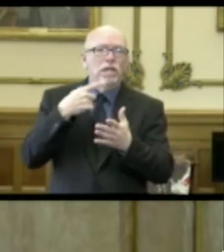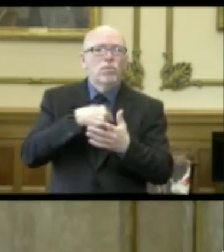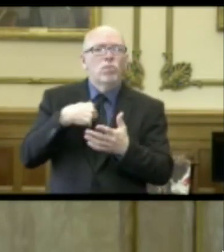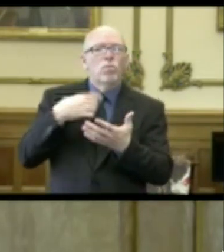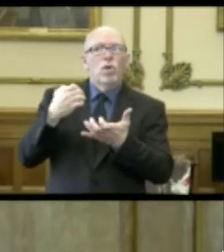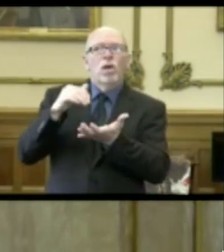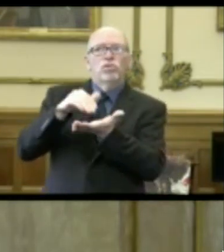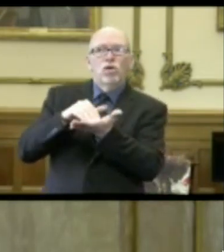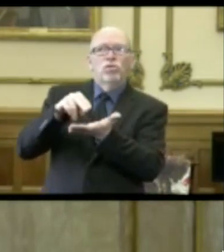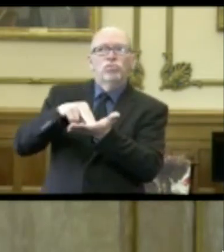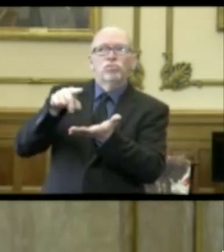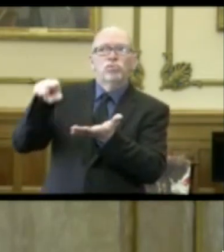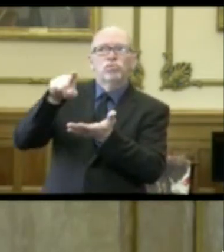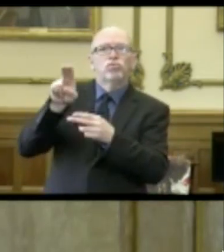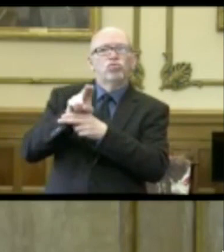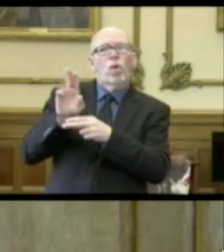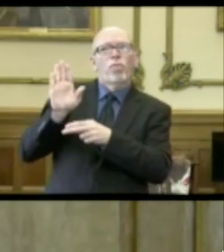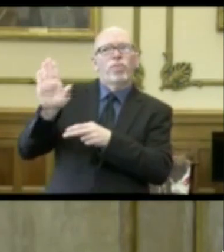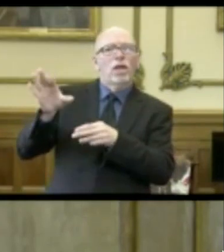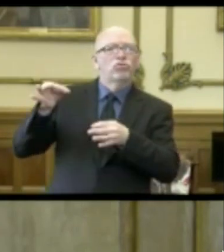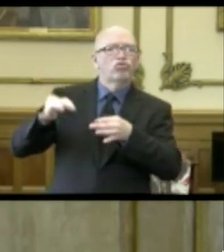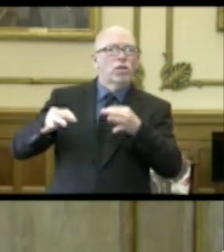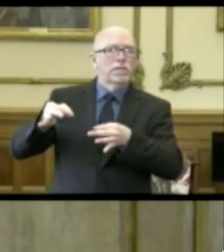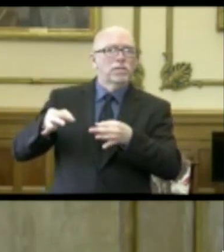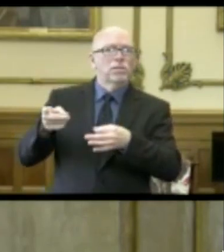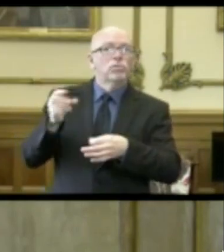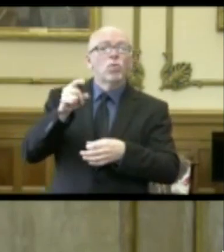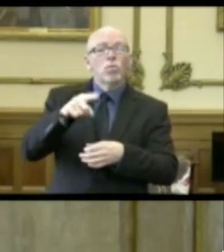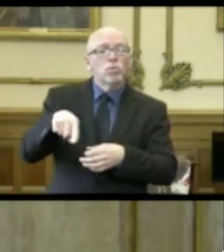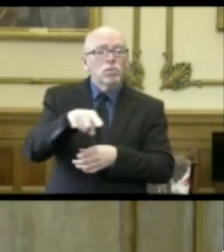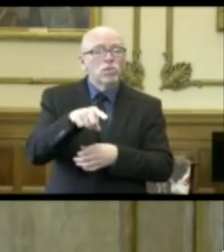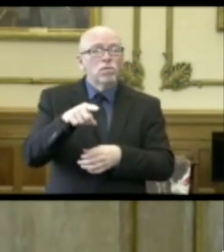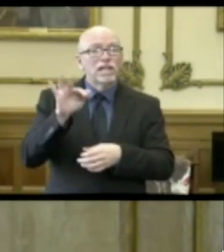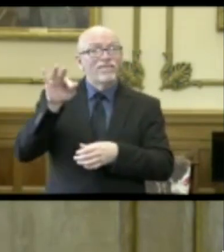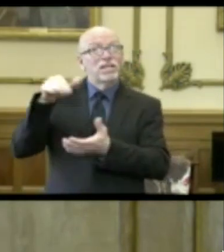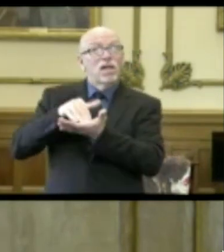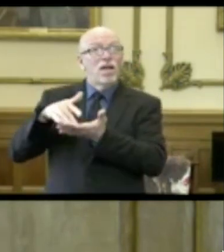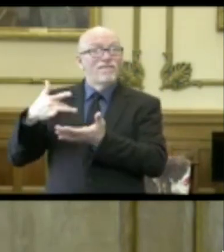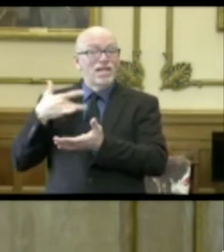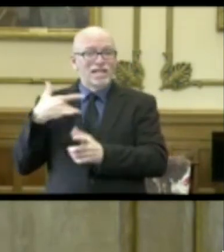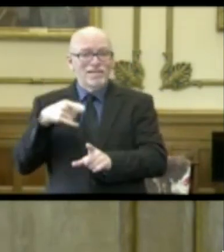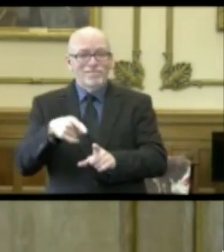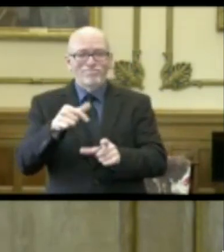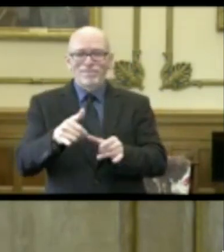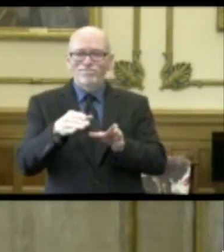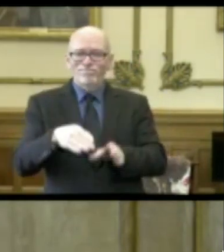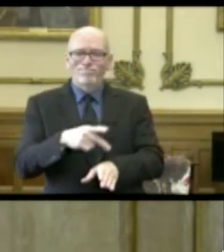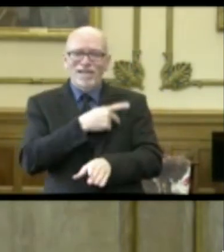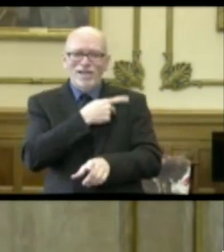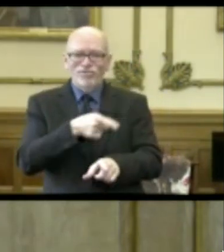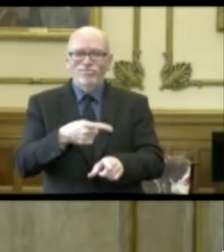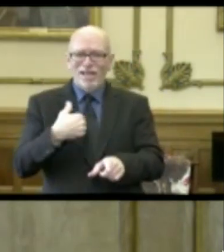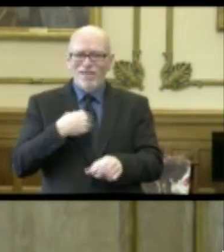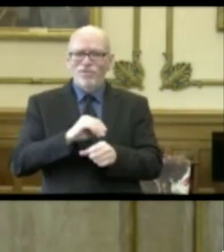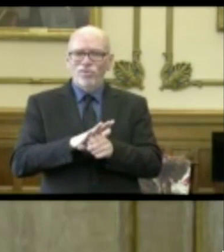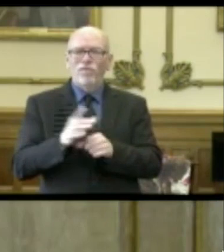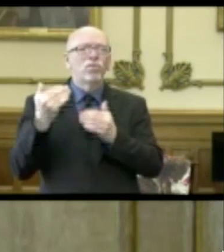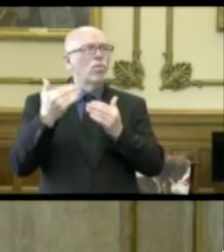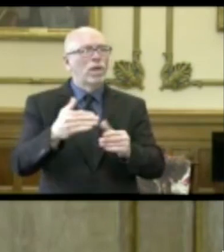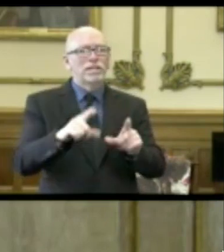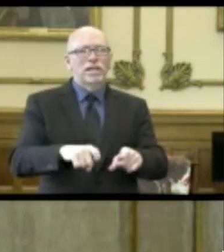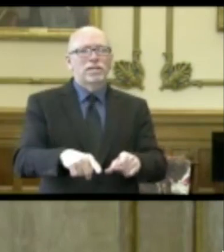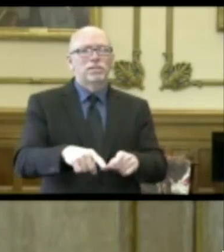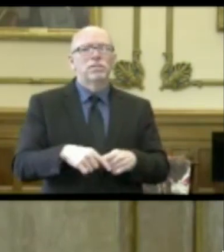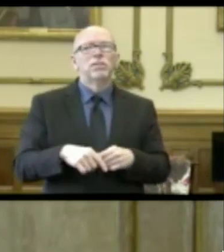practitioners to use their clinical judgment. So if those individuals feel that this patient has COVID-19, we want them to